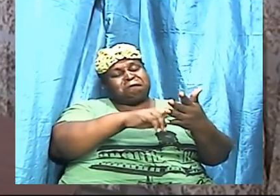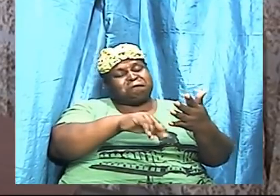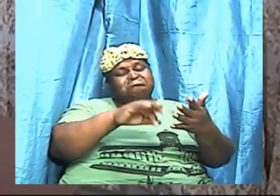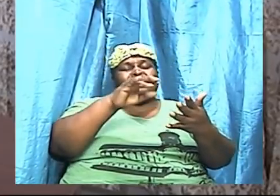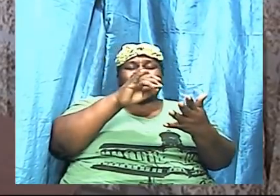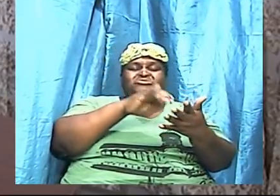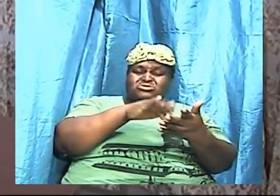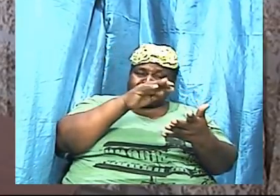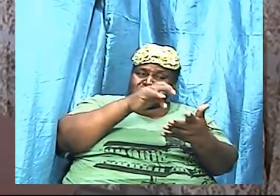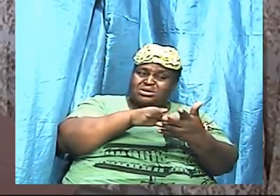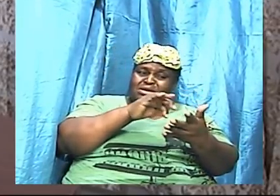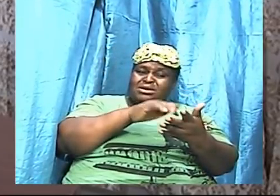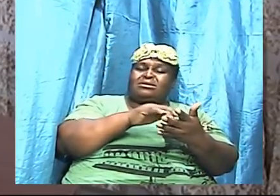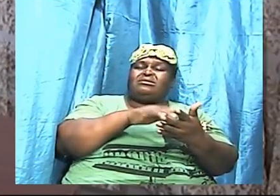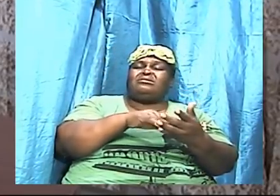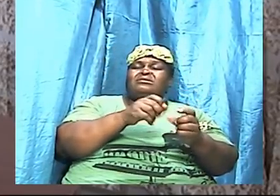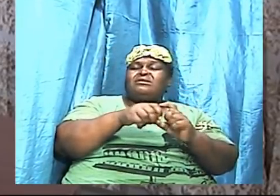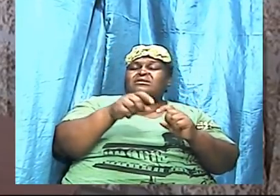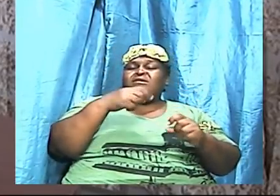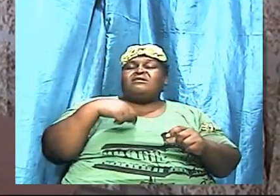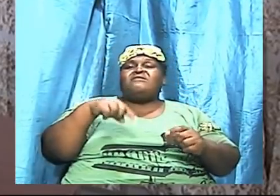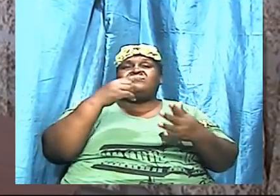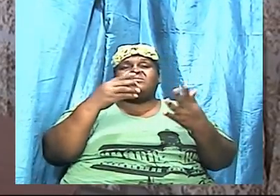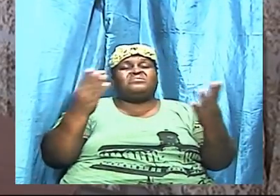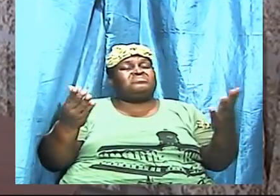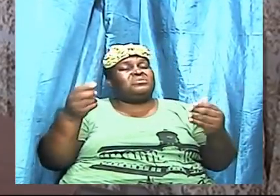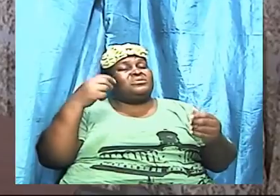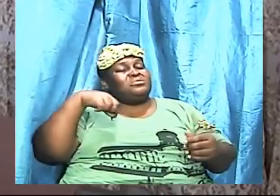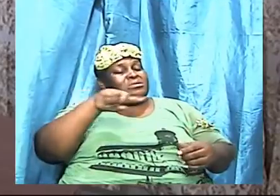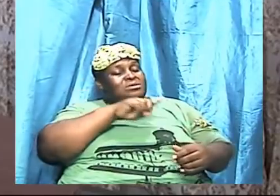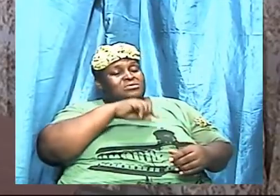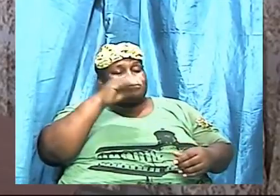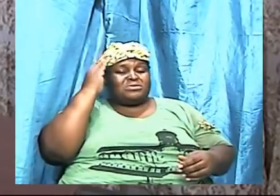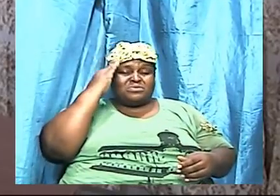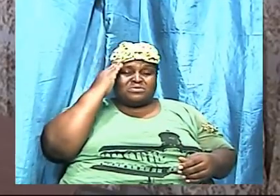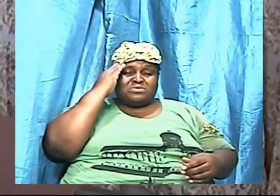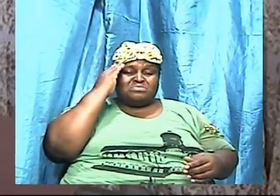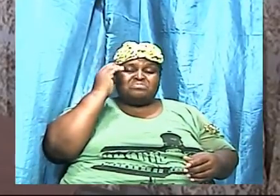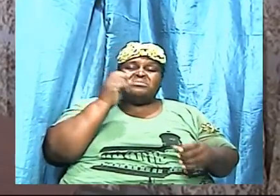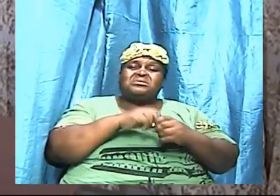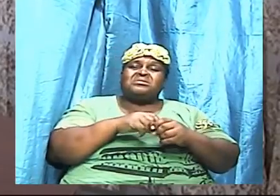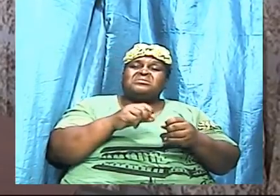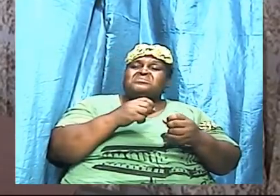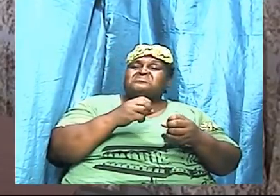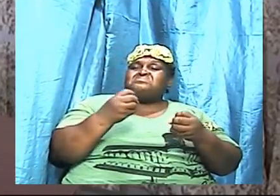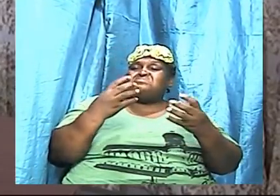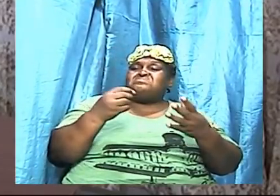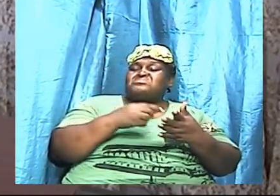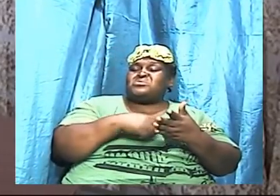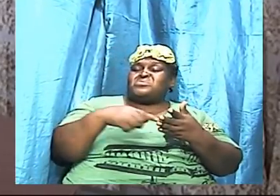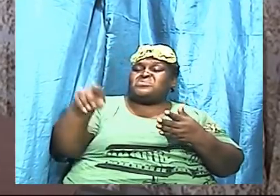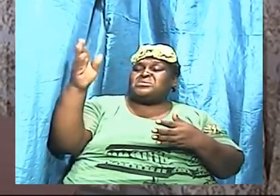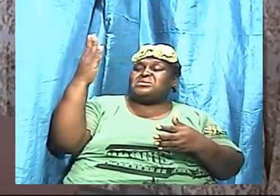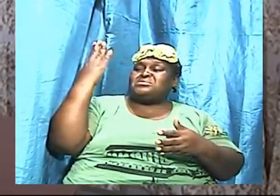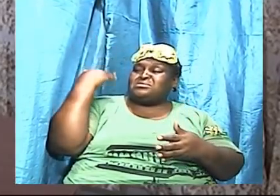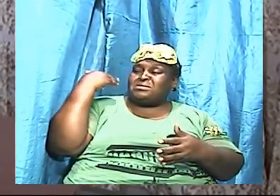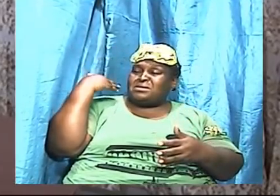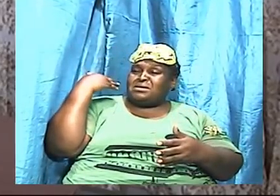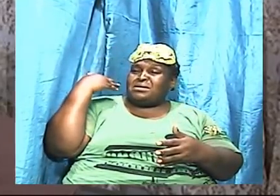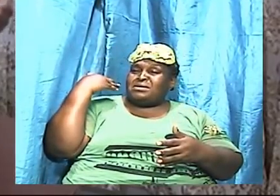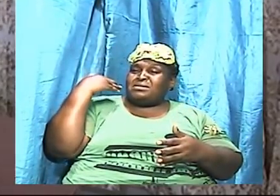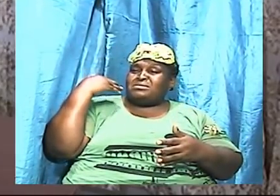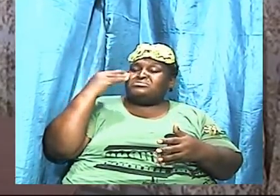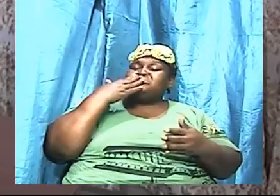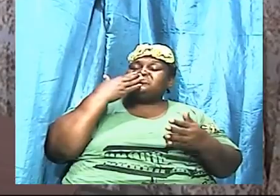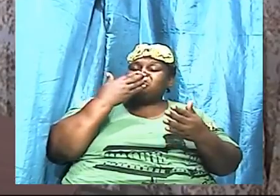the last couple of weeks has been a tremendous journey as we look at some things. And